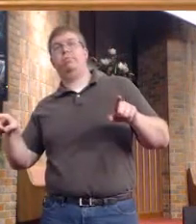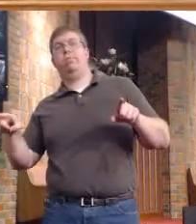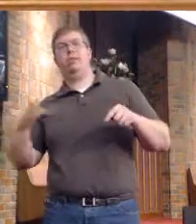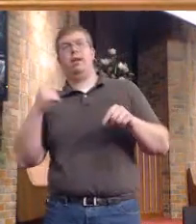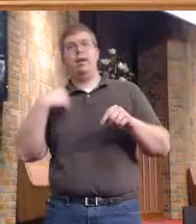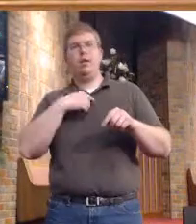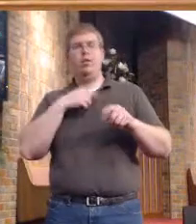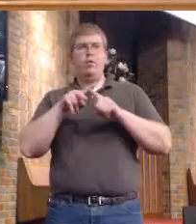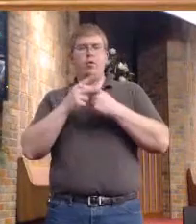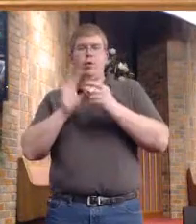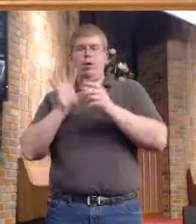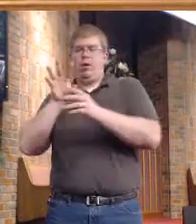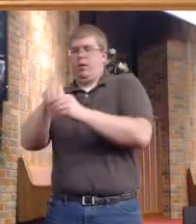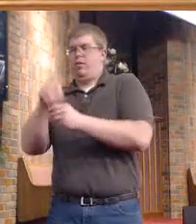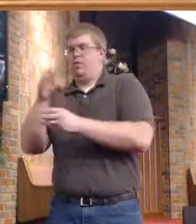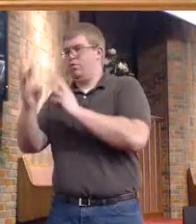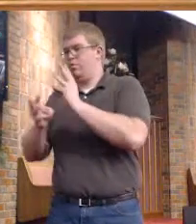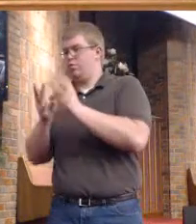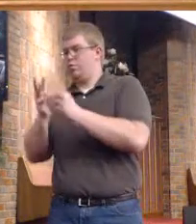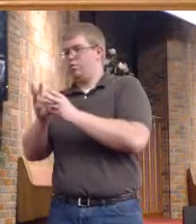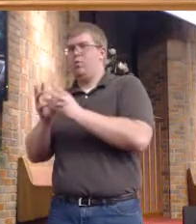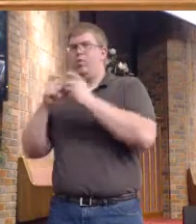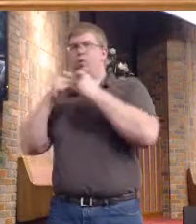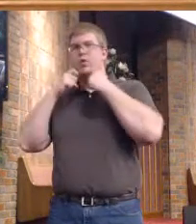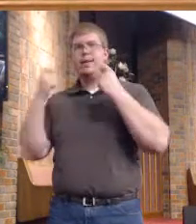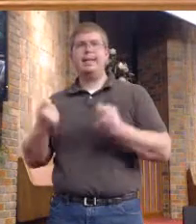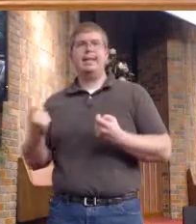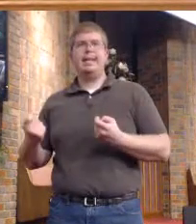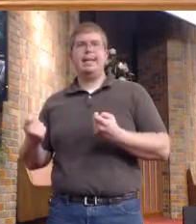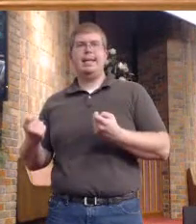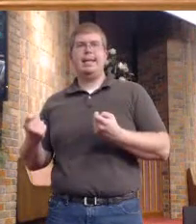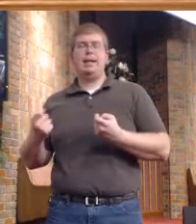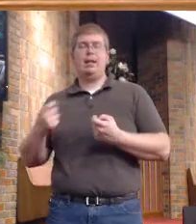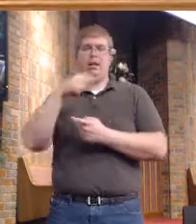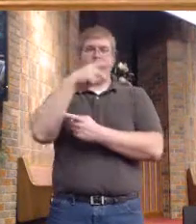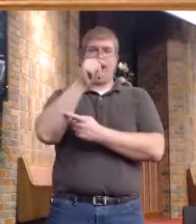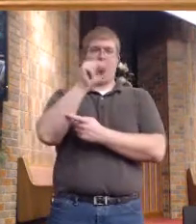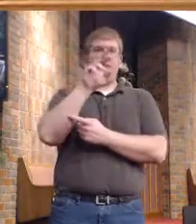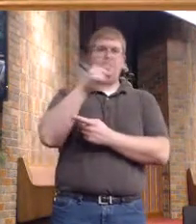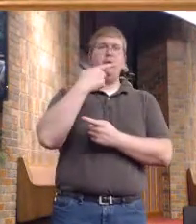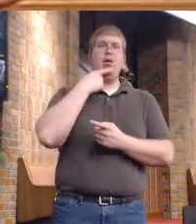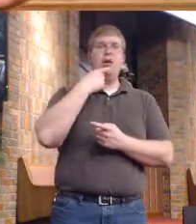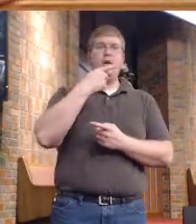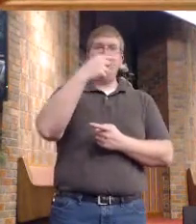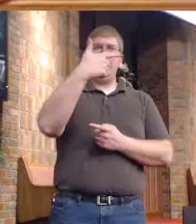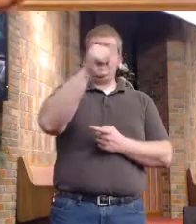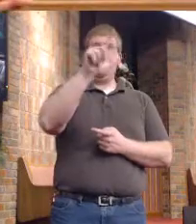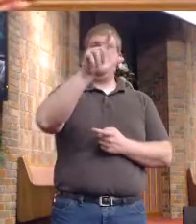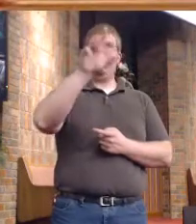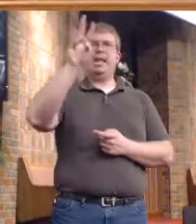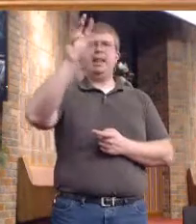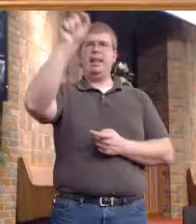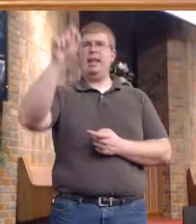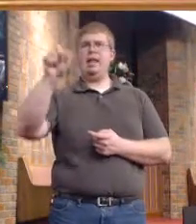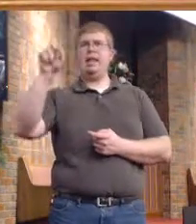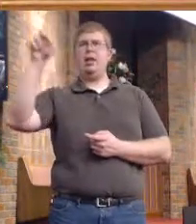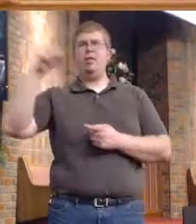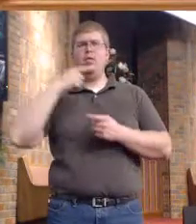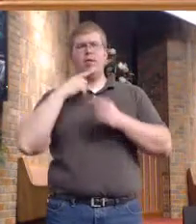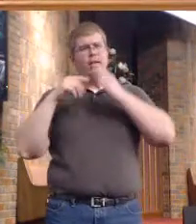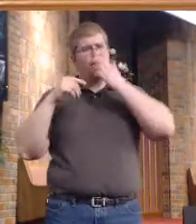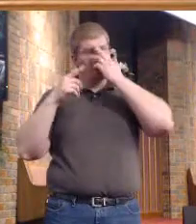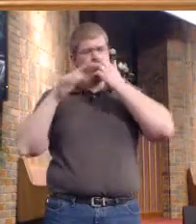things which are immoral. Paul would write in Galatians chapter 6, in the first verse, brethren, those of you who are